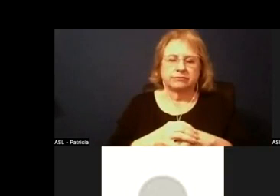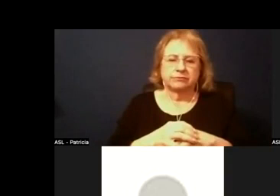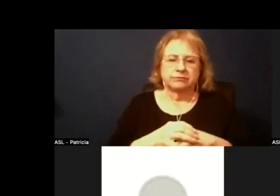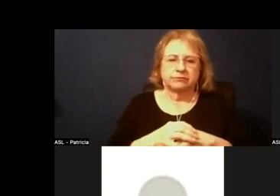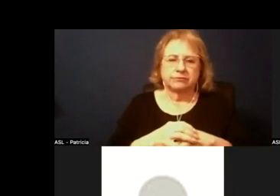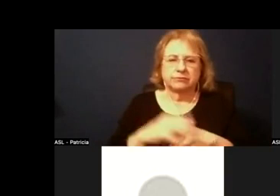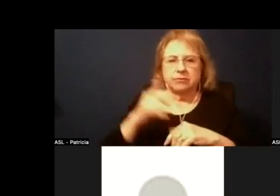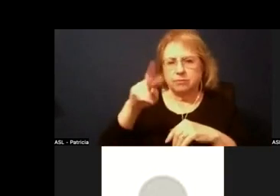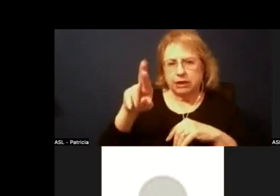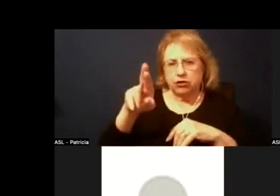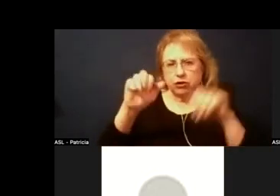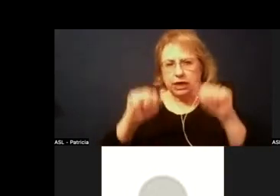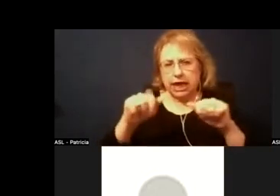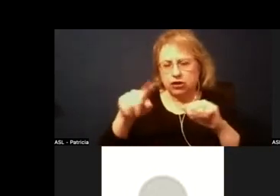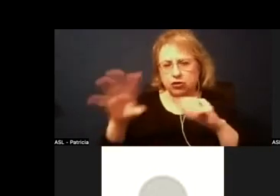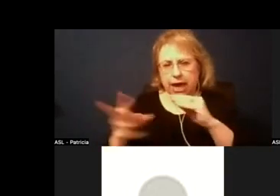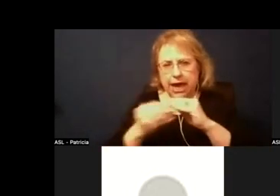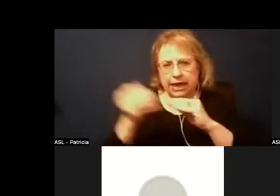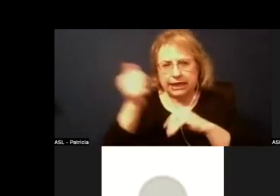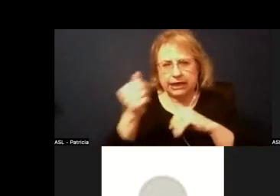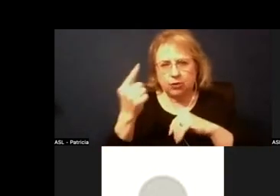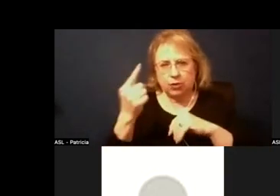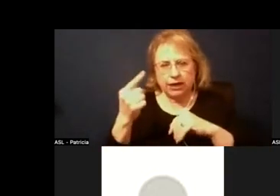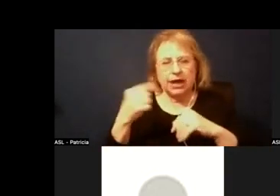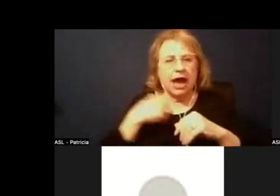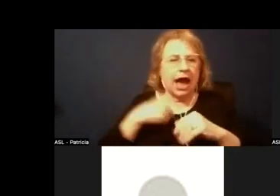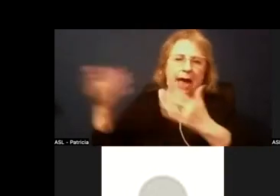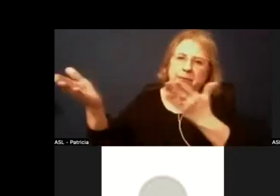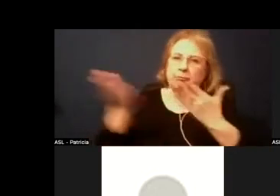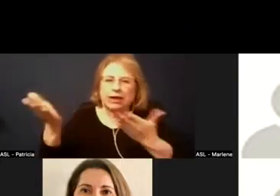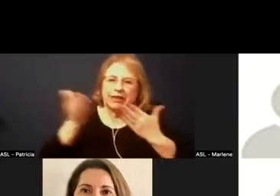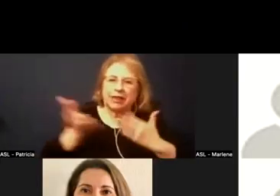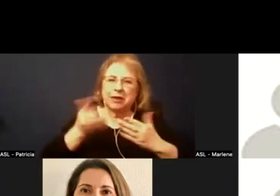Peter, are you able to add anybody? My apologies, I am bringing them all in. Thank you.